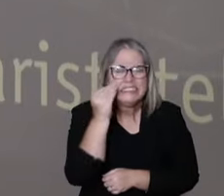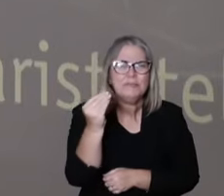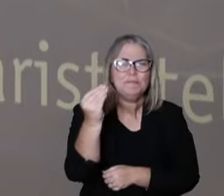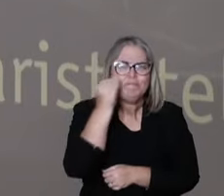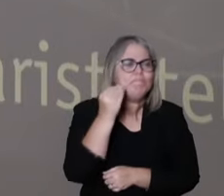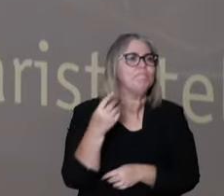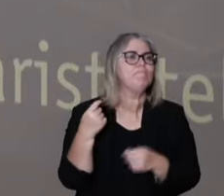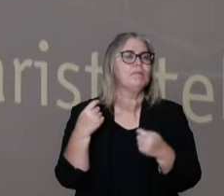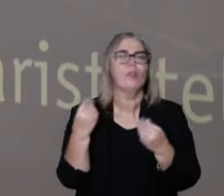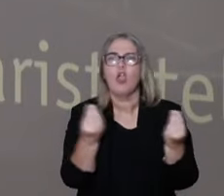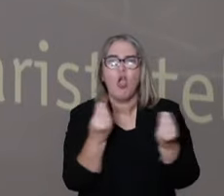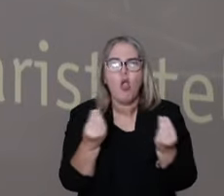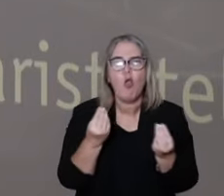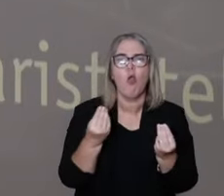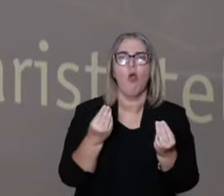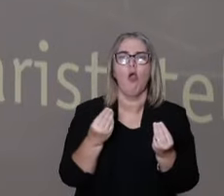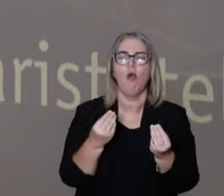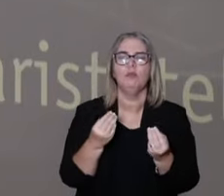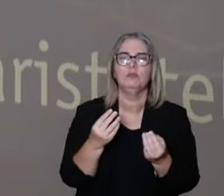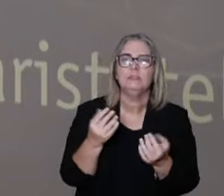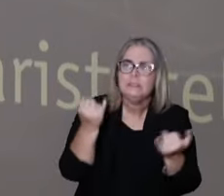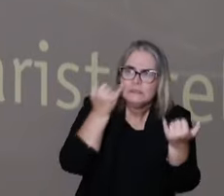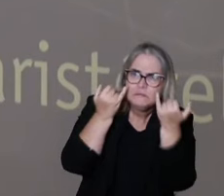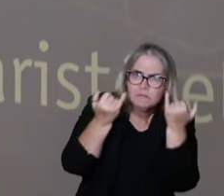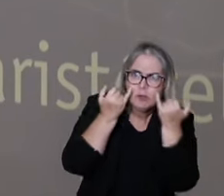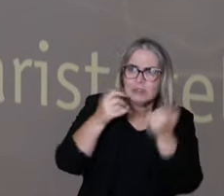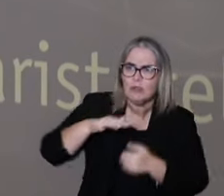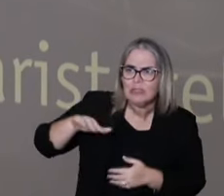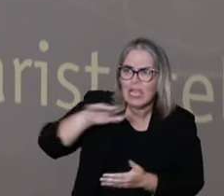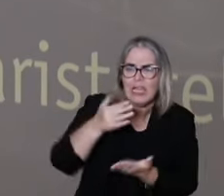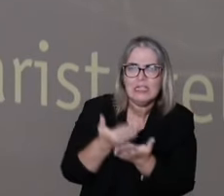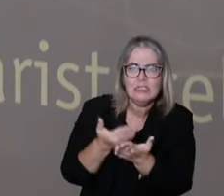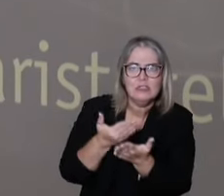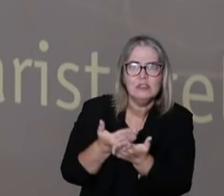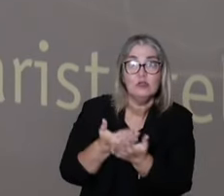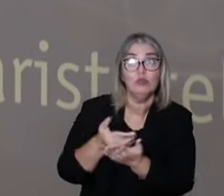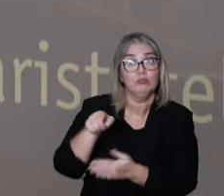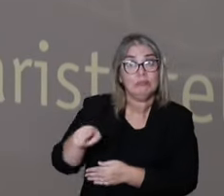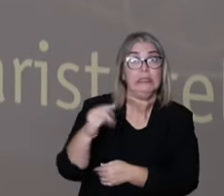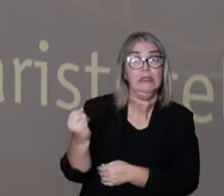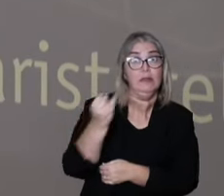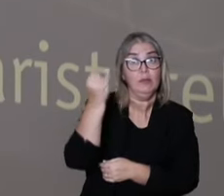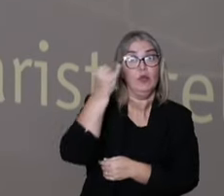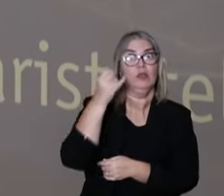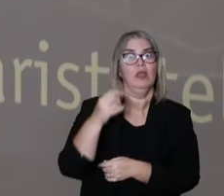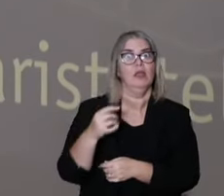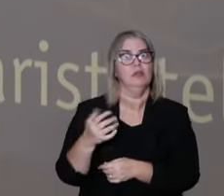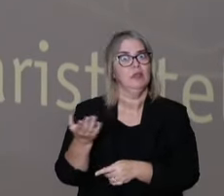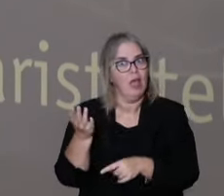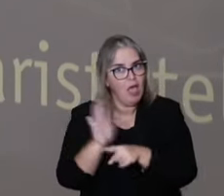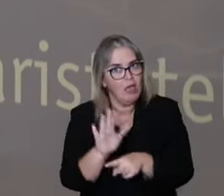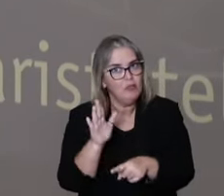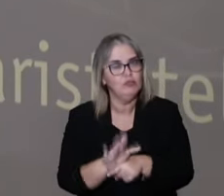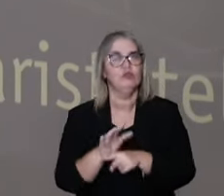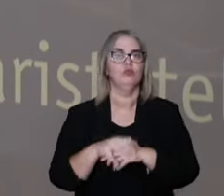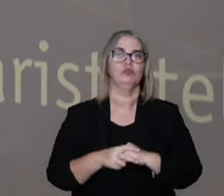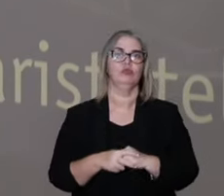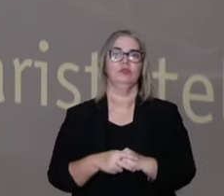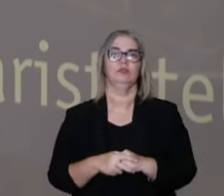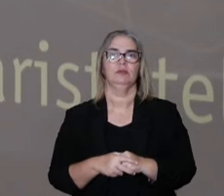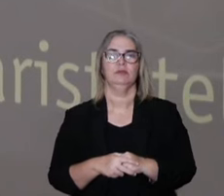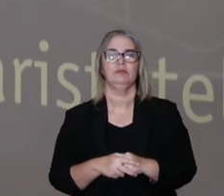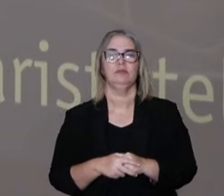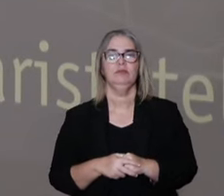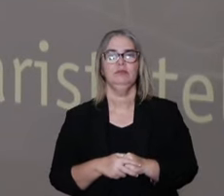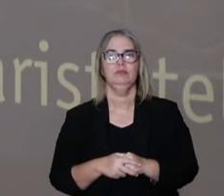Brazil, of putting together and to recognize that this type of study has an importance. It has a